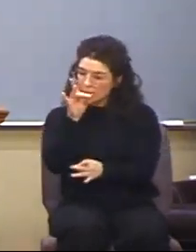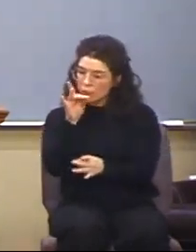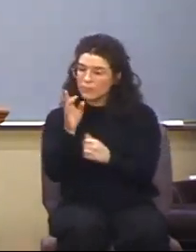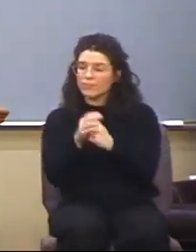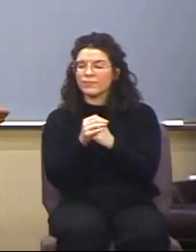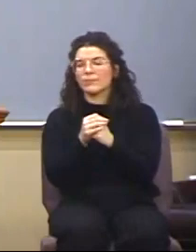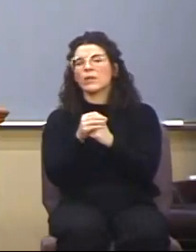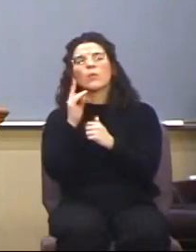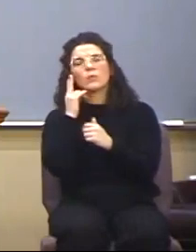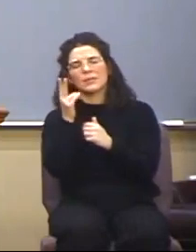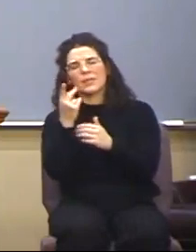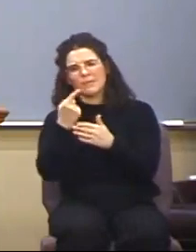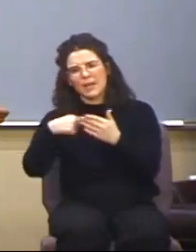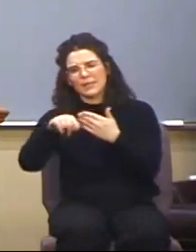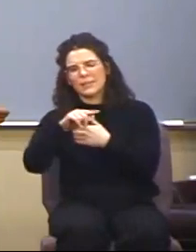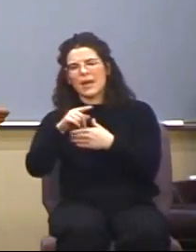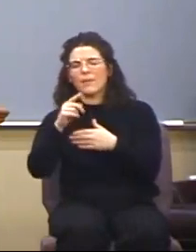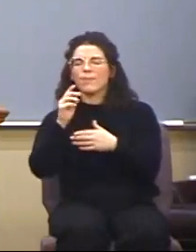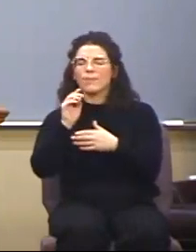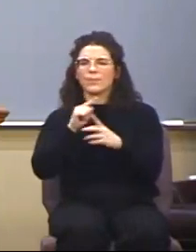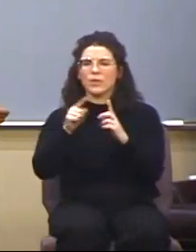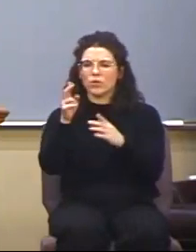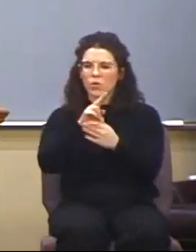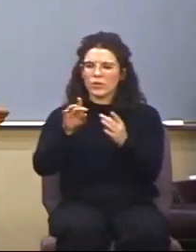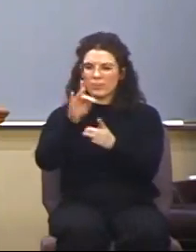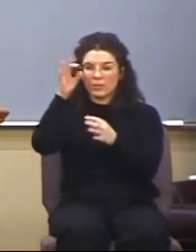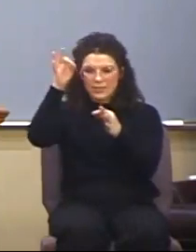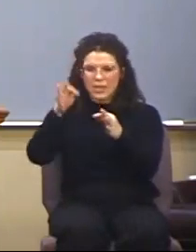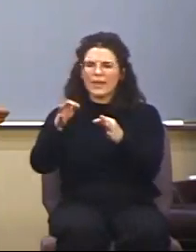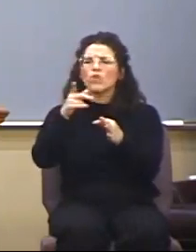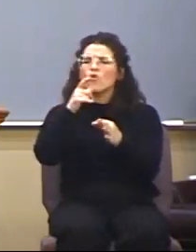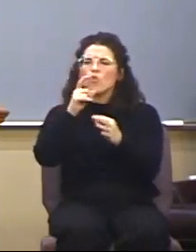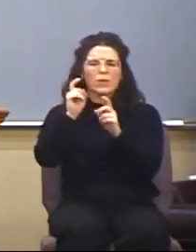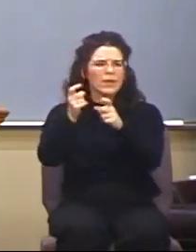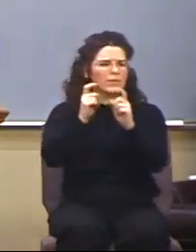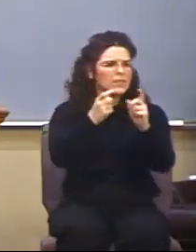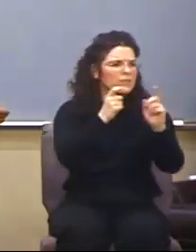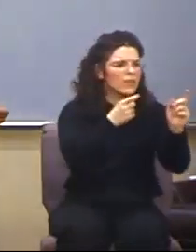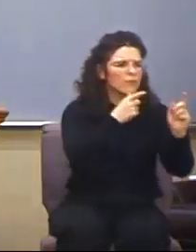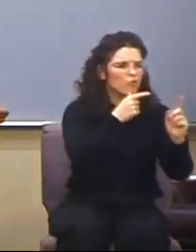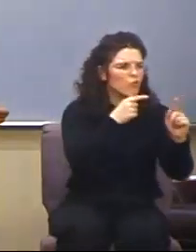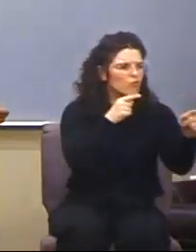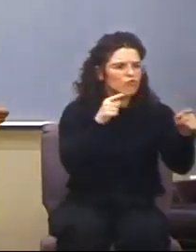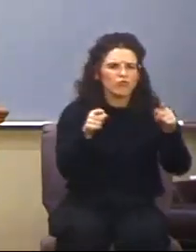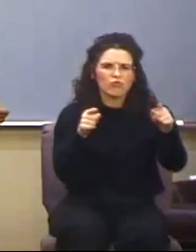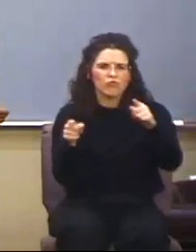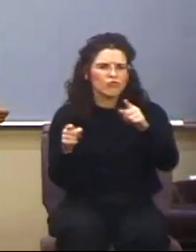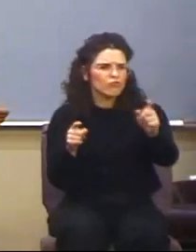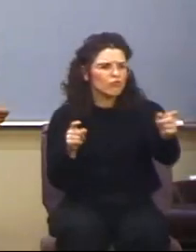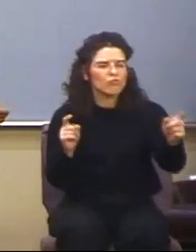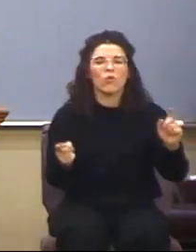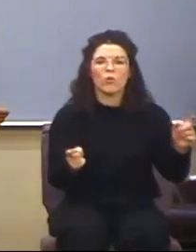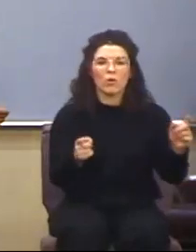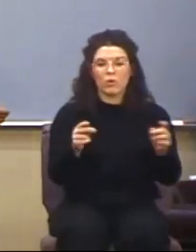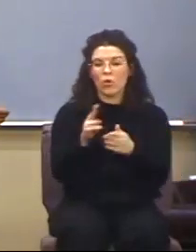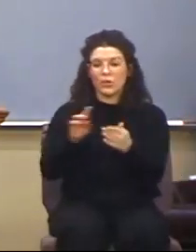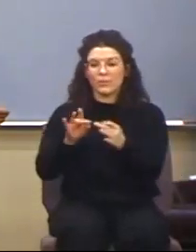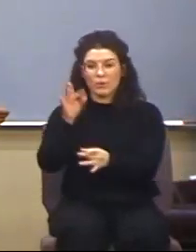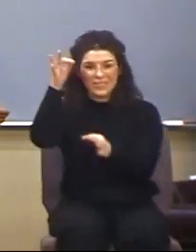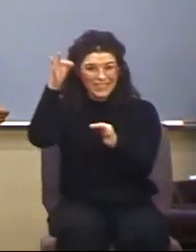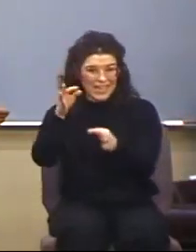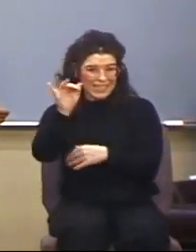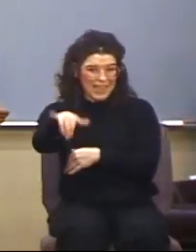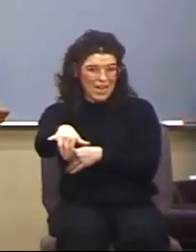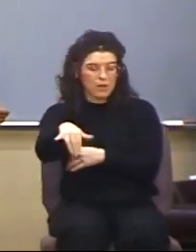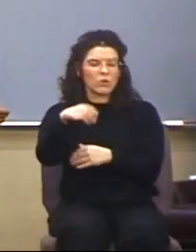way, we're going to look at it next time, he's the one who decides who gets what gift. There's a, you know, if you notice in verse 11, you